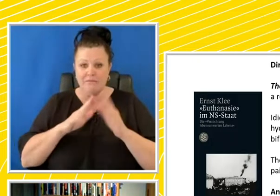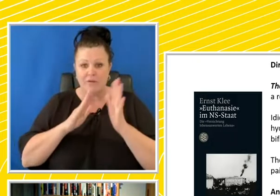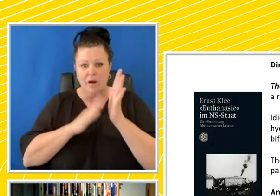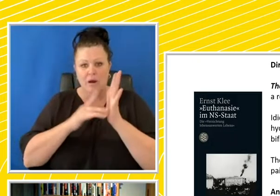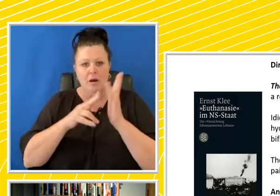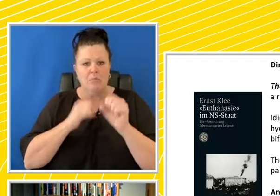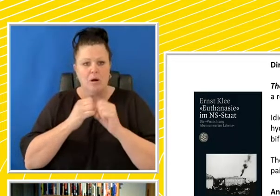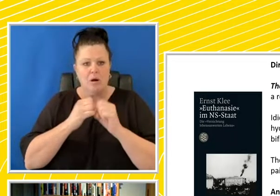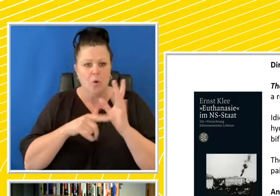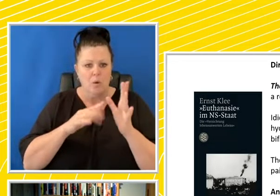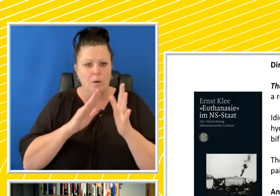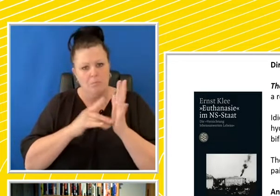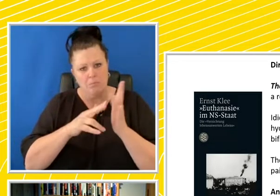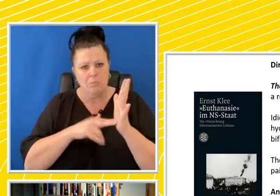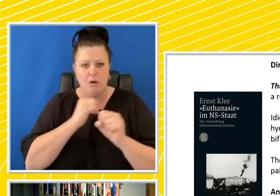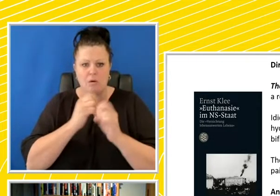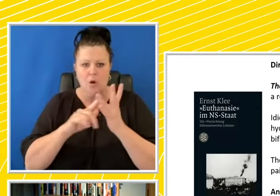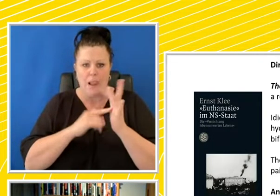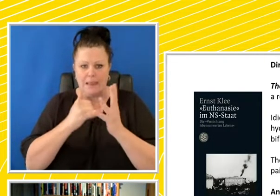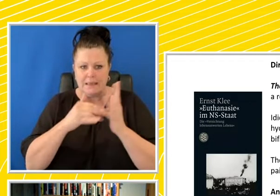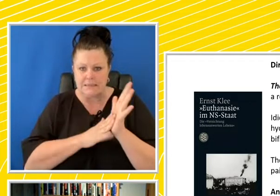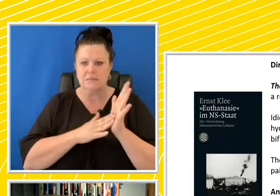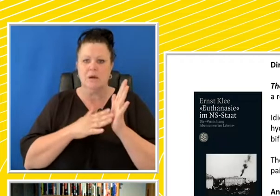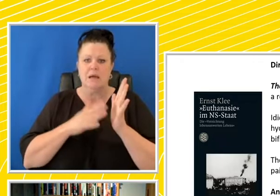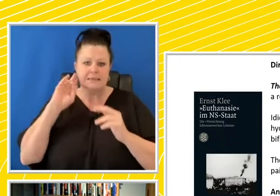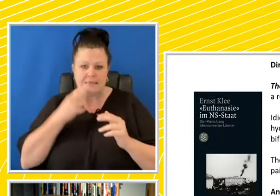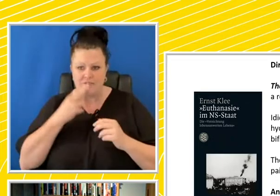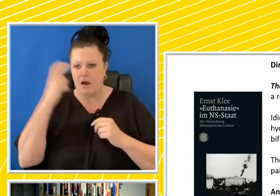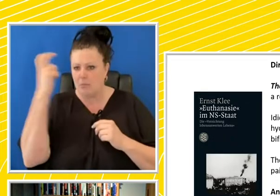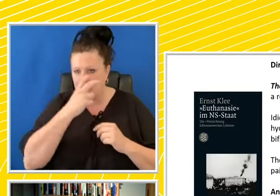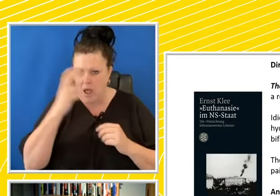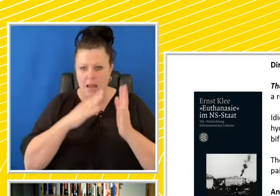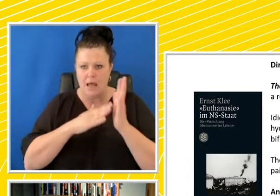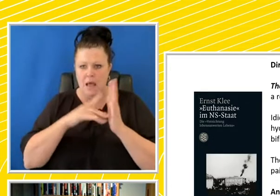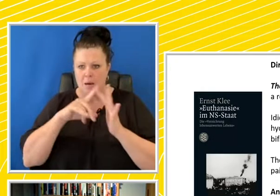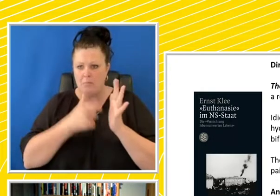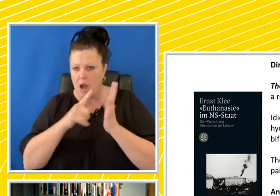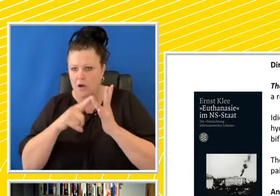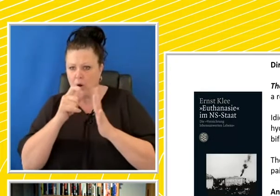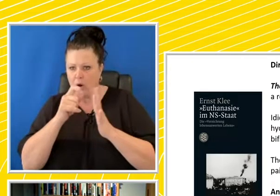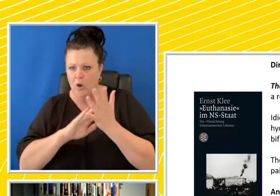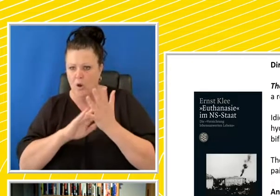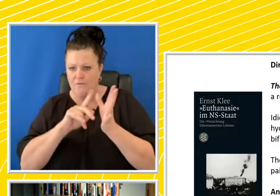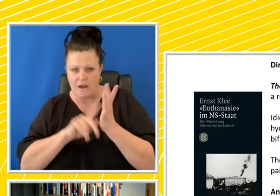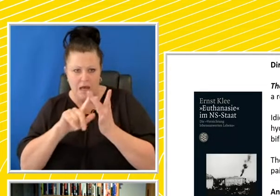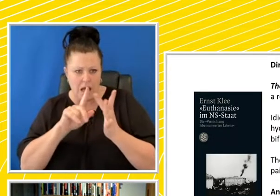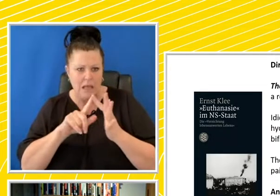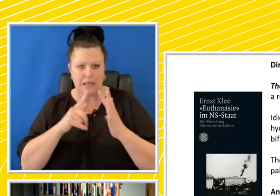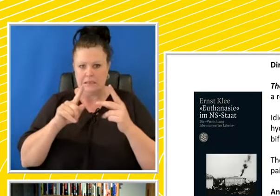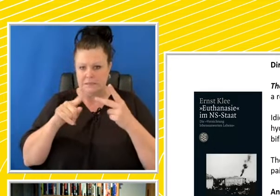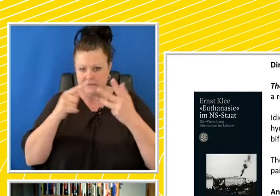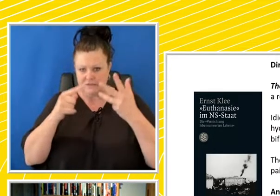involving blindness and deafness, microcephalic, hydrocephalic, deformities of every kind, in particular the absence of limbs, spina, bifida,